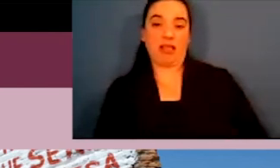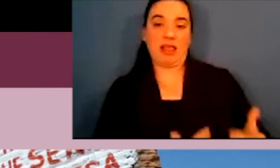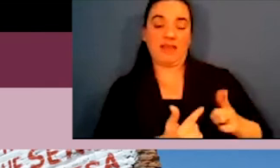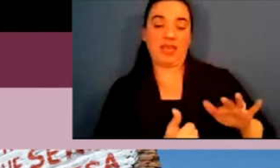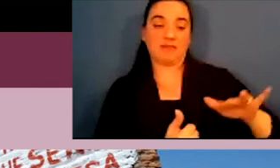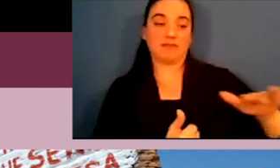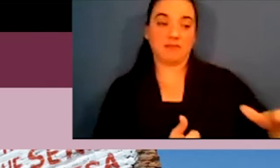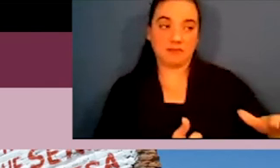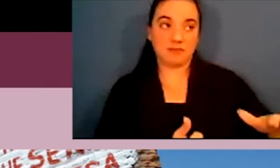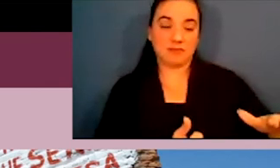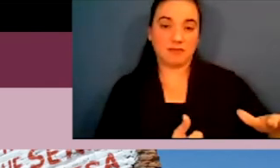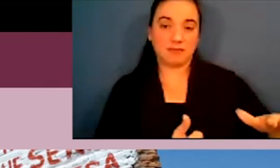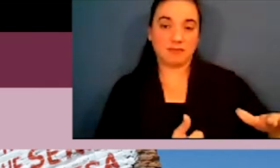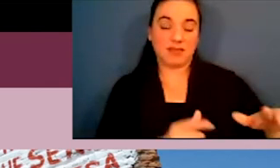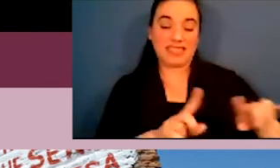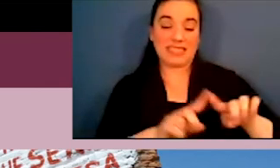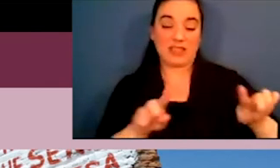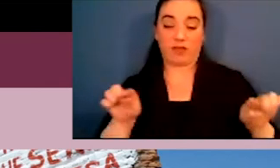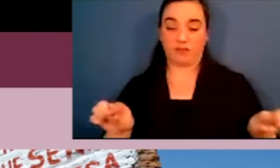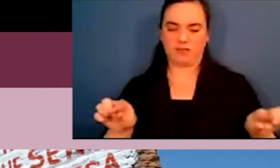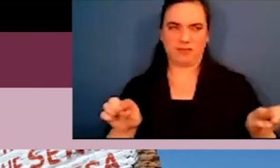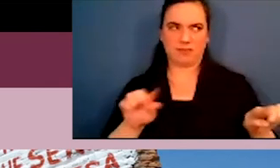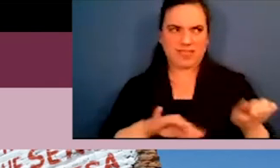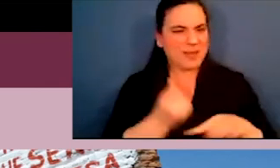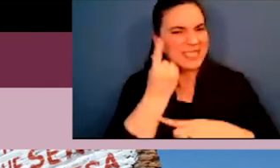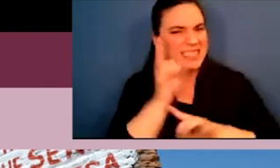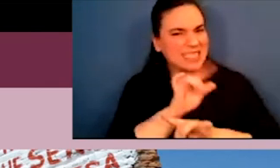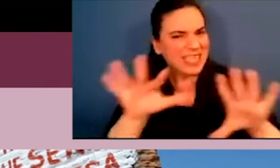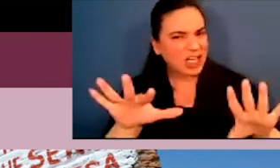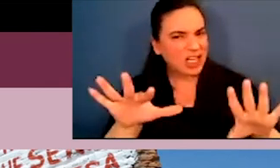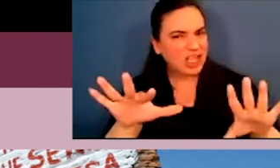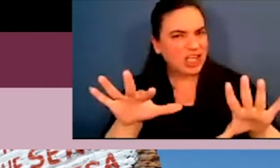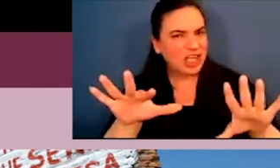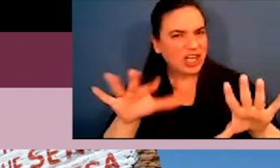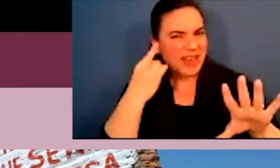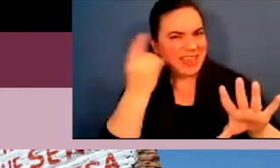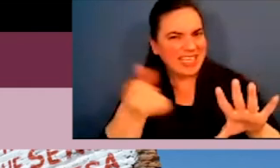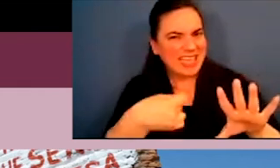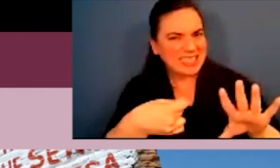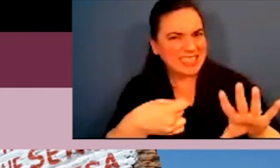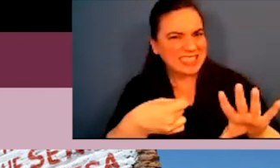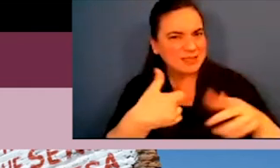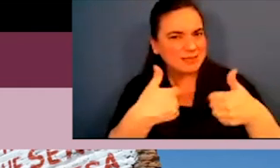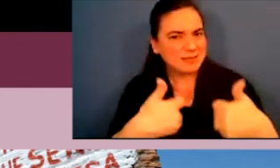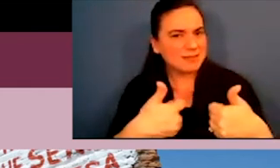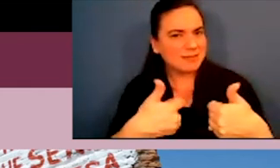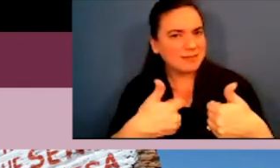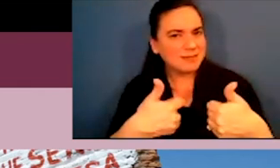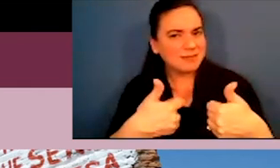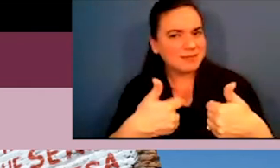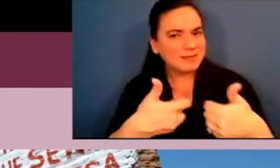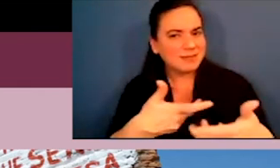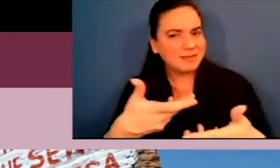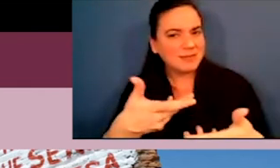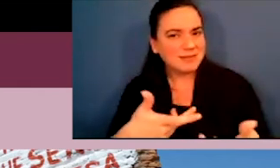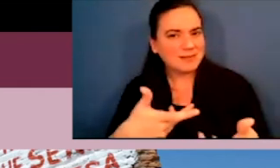and those indigenous people who are living in urban environments. Does that make sense? Yeah.